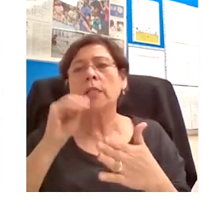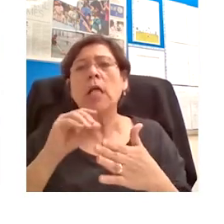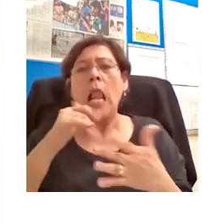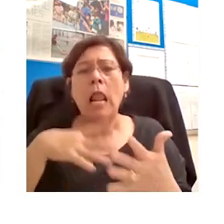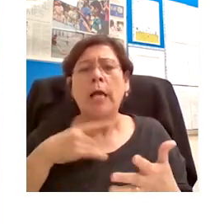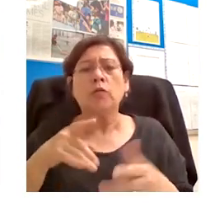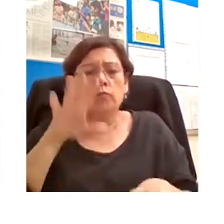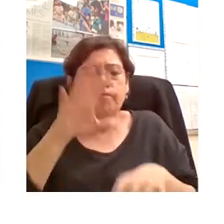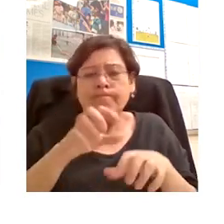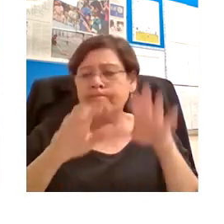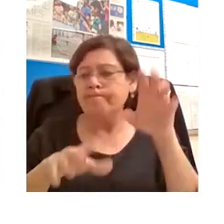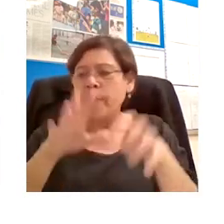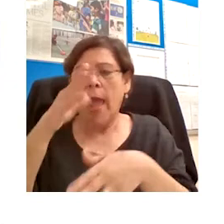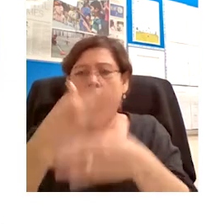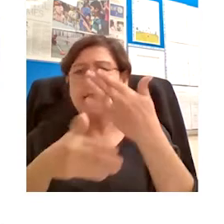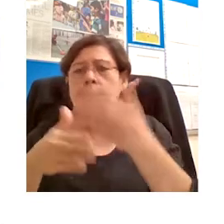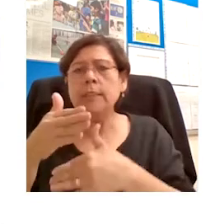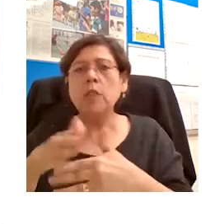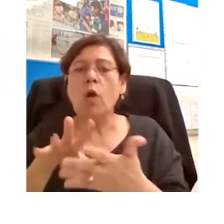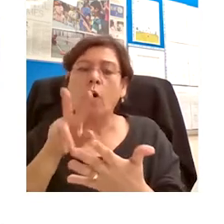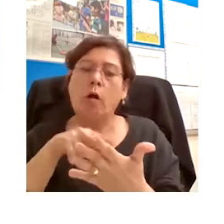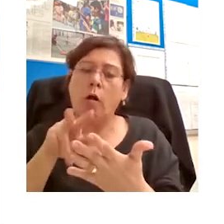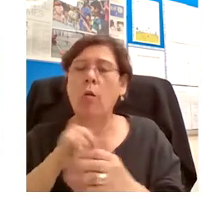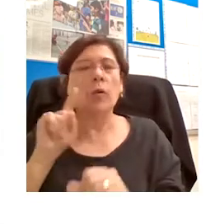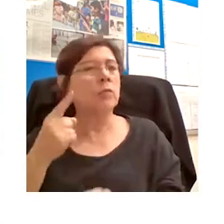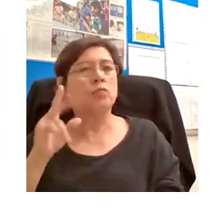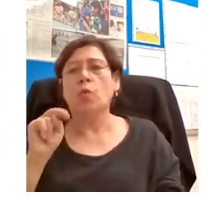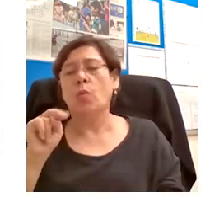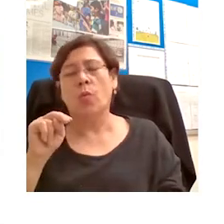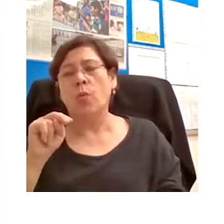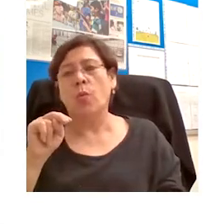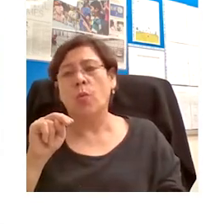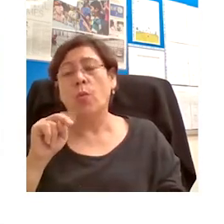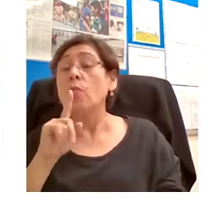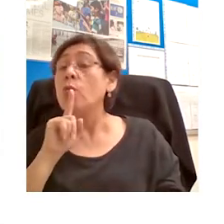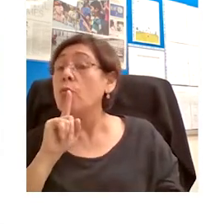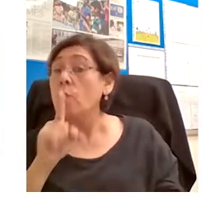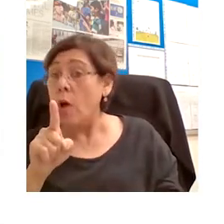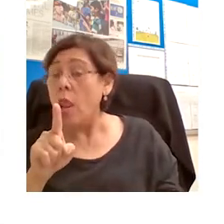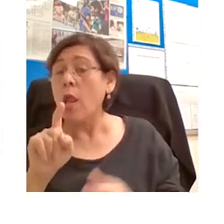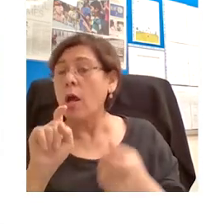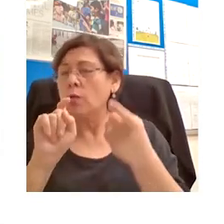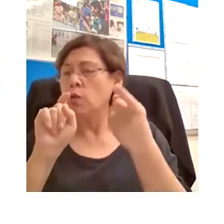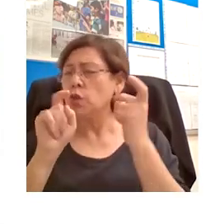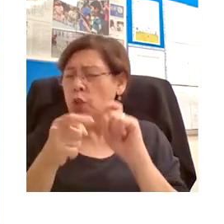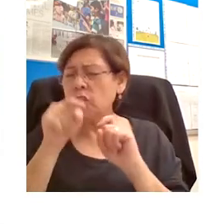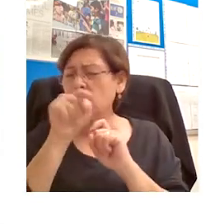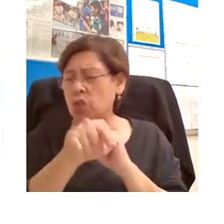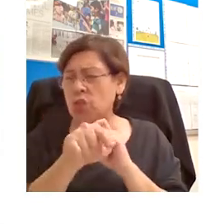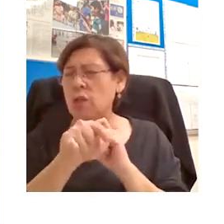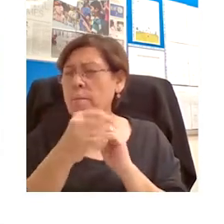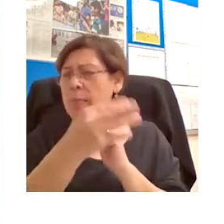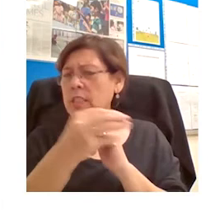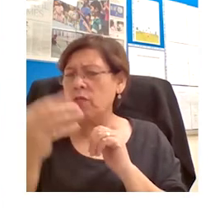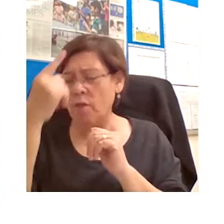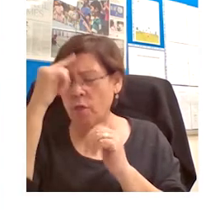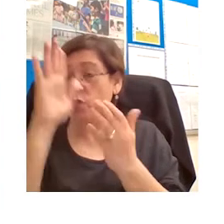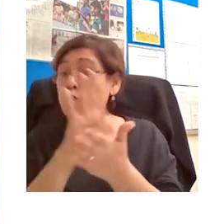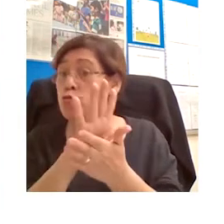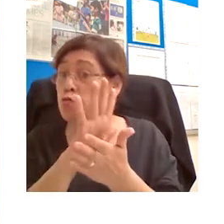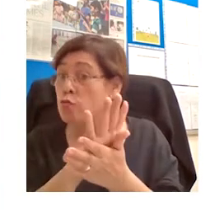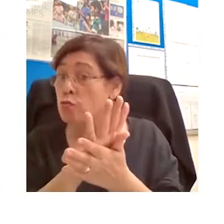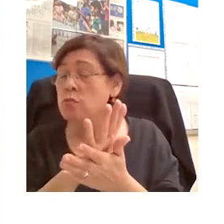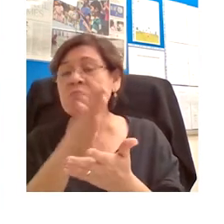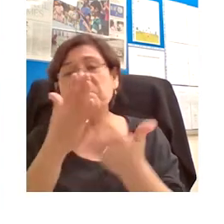stage of their learning experience. Obviously, in order to adapt this material for school use, we need